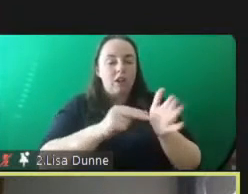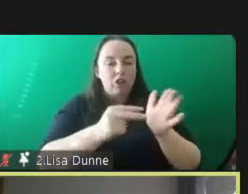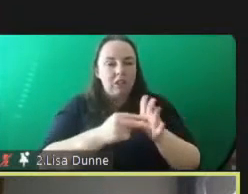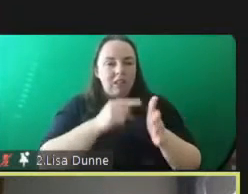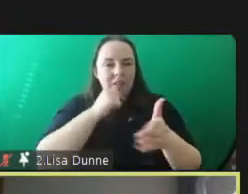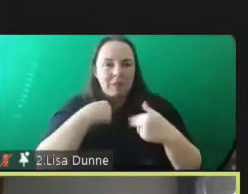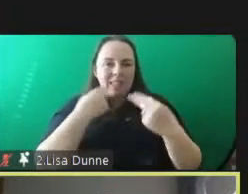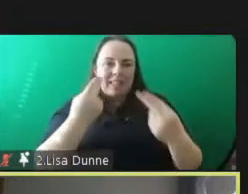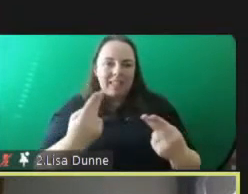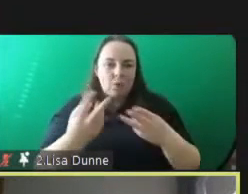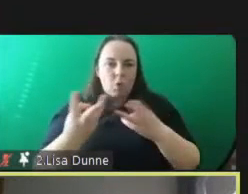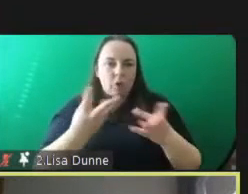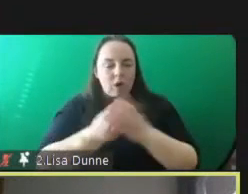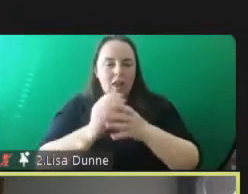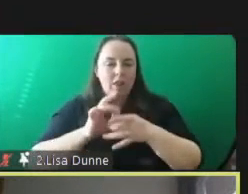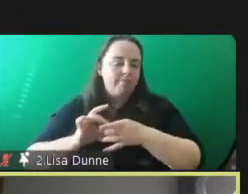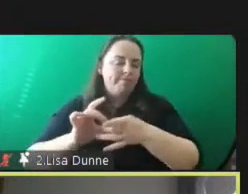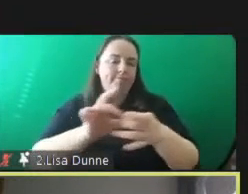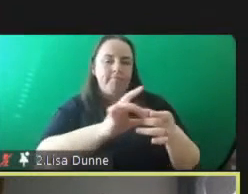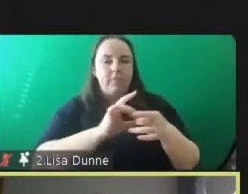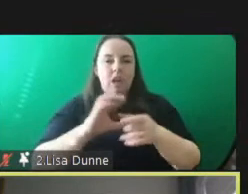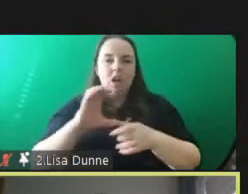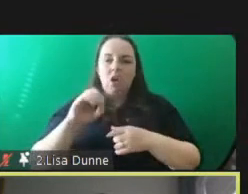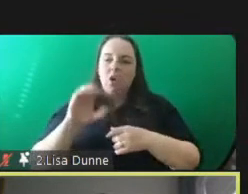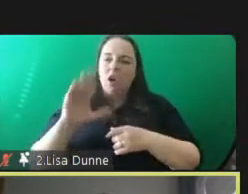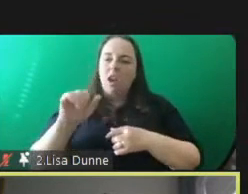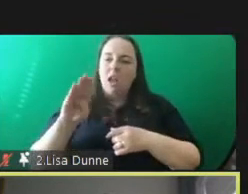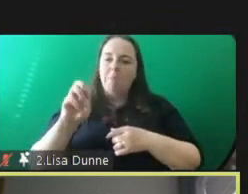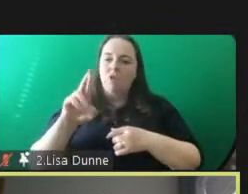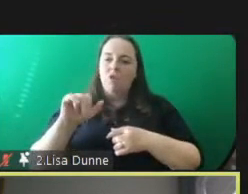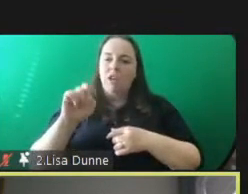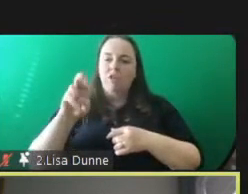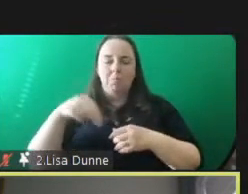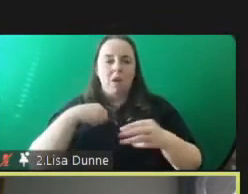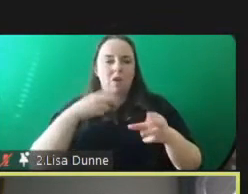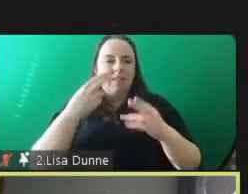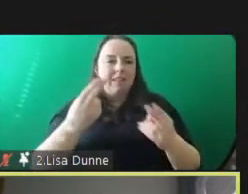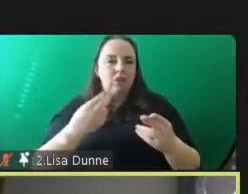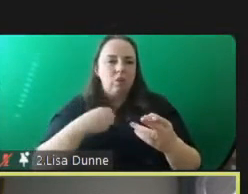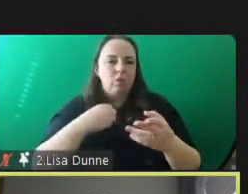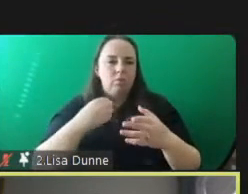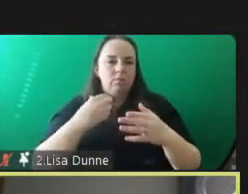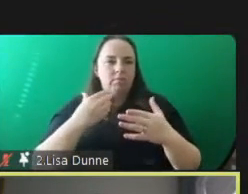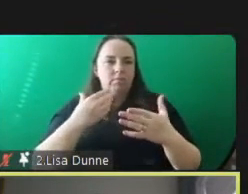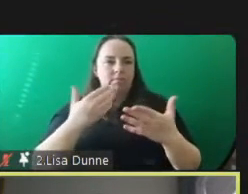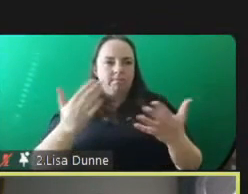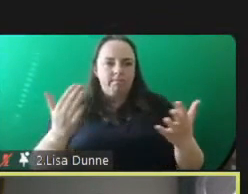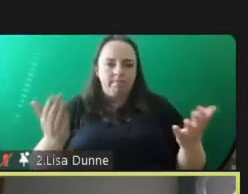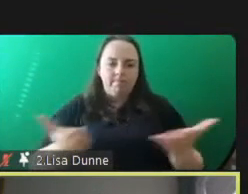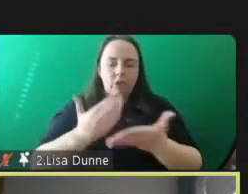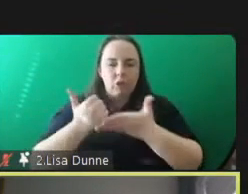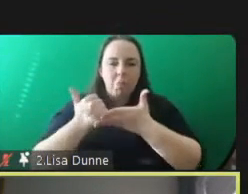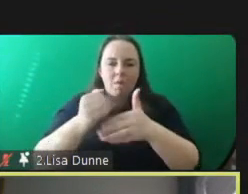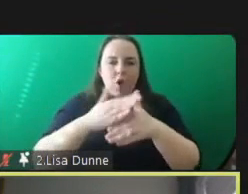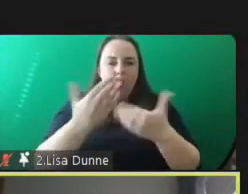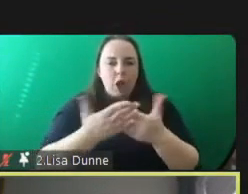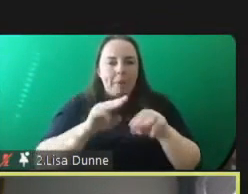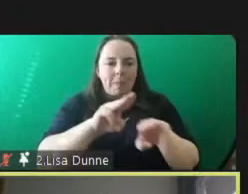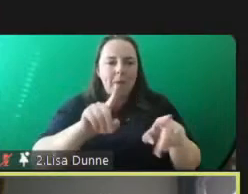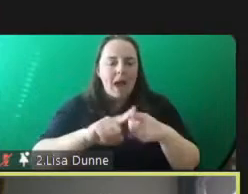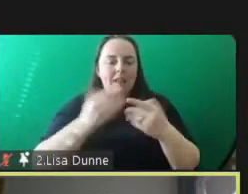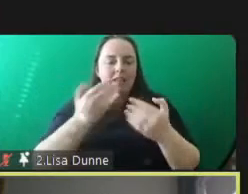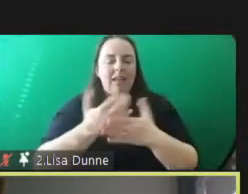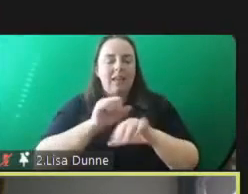for collaboration this idea that we harness support for young people and in young people's families and communities